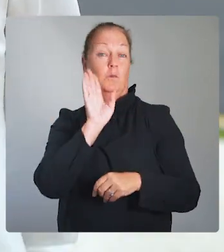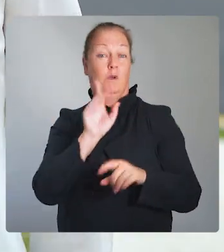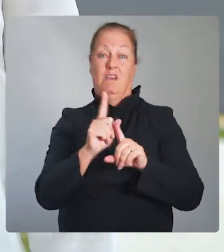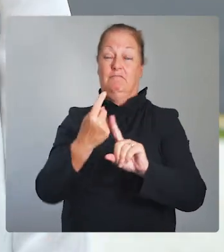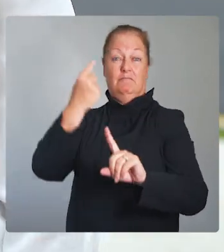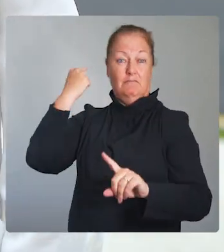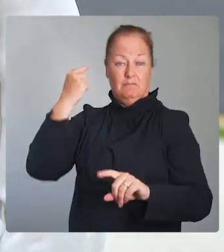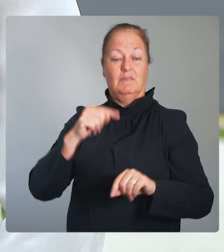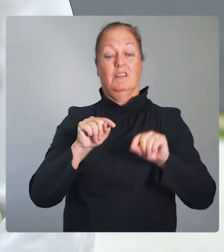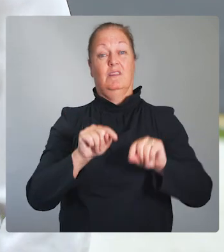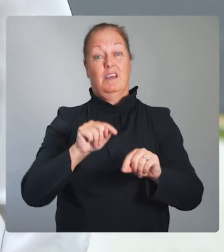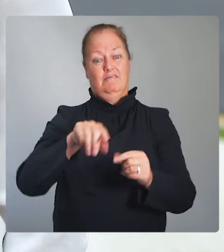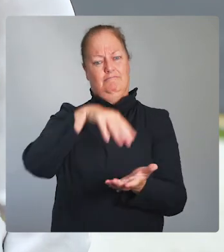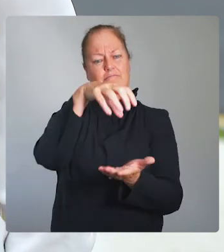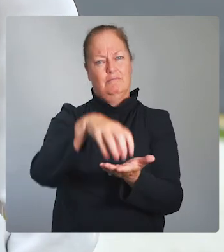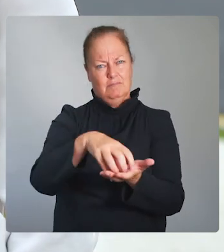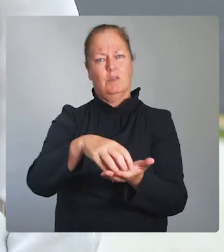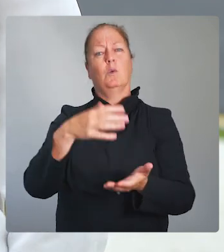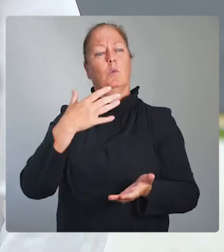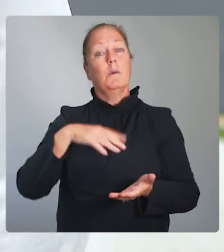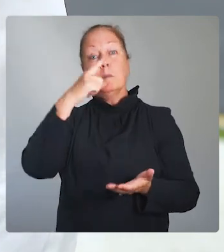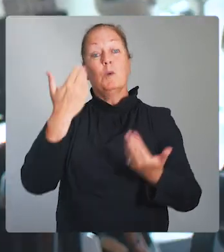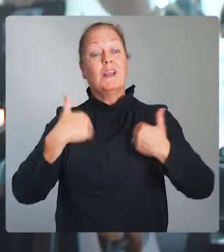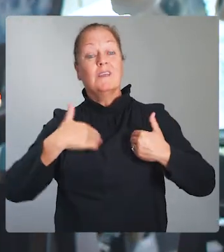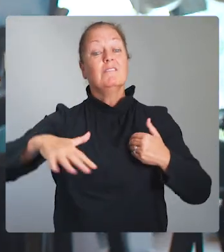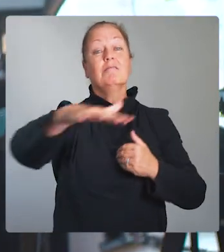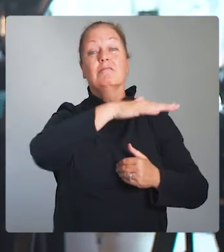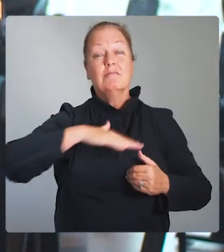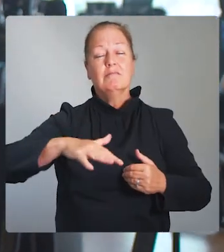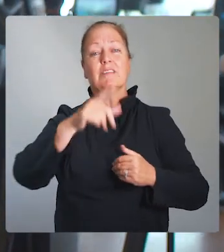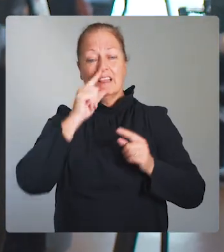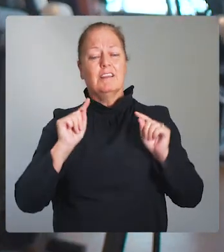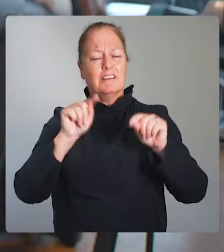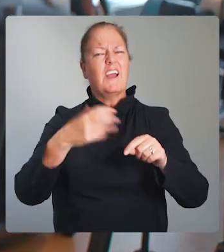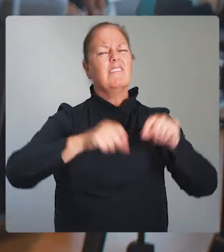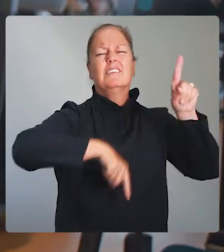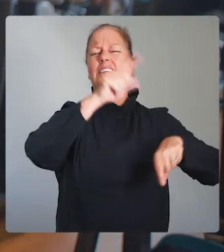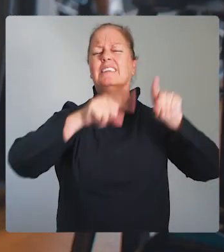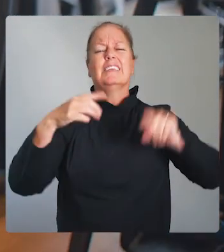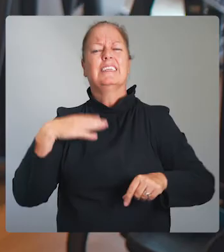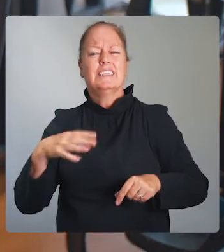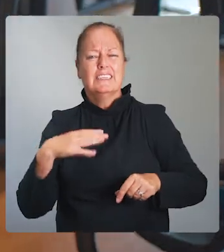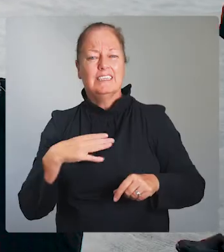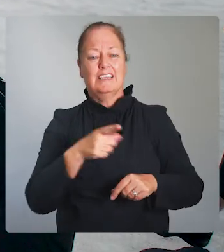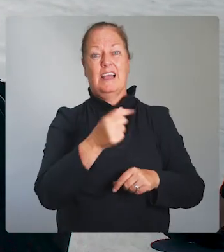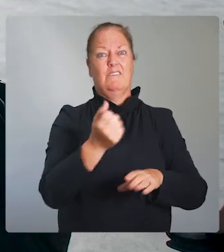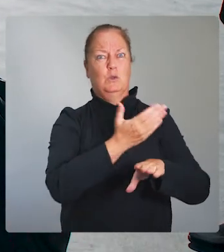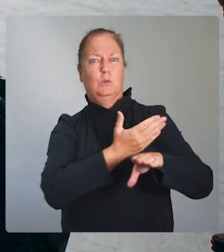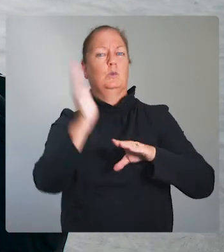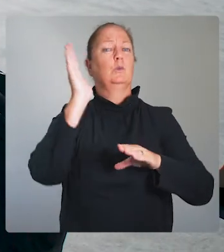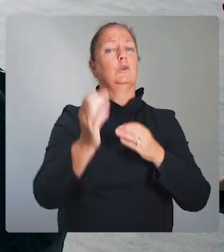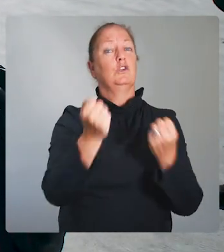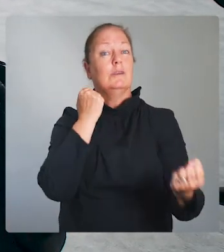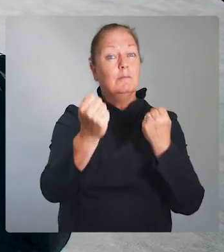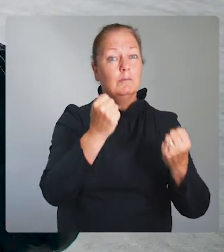has been carefully designed to cater for moorland residents and their diverse access needs, ranging from a 24-7 gym to accessible